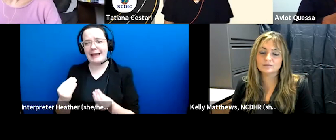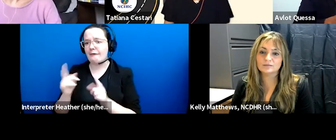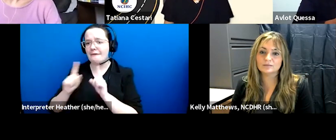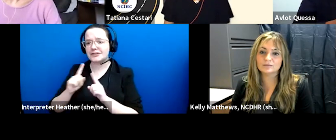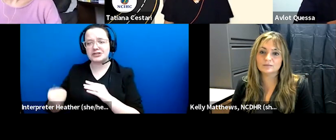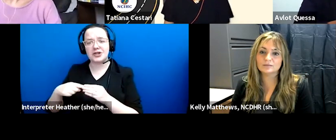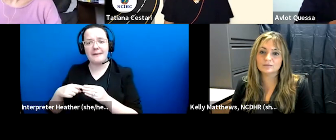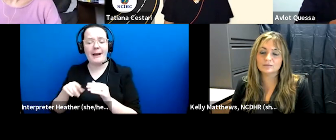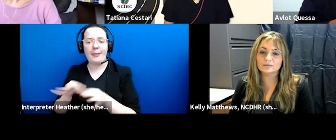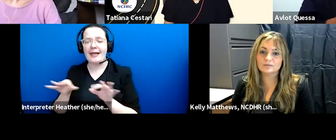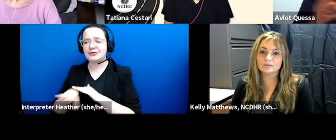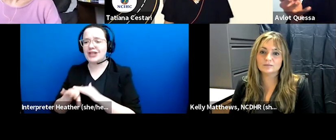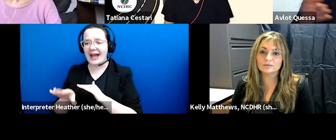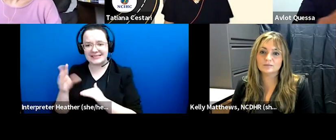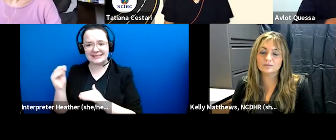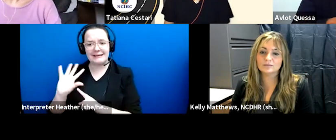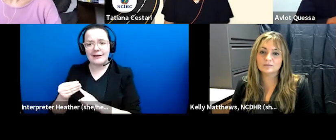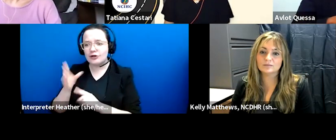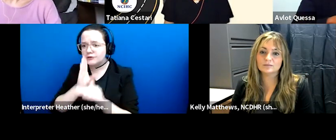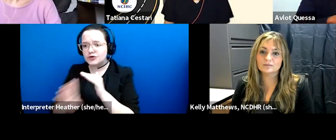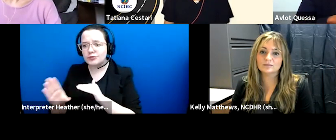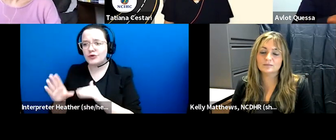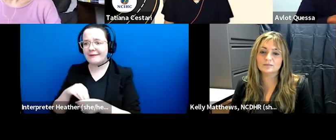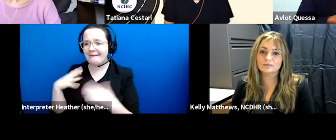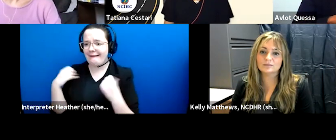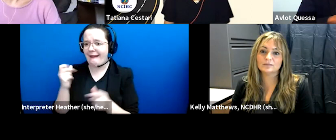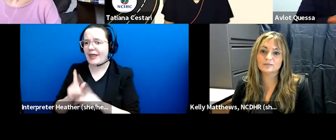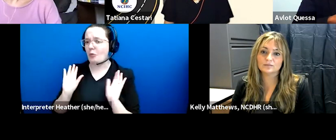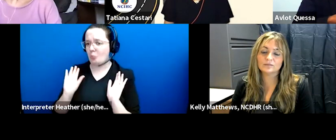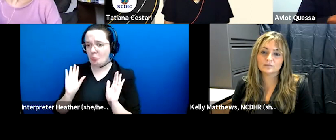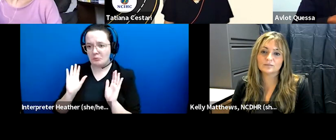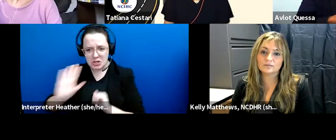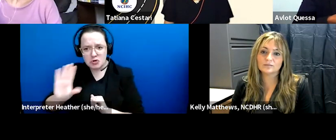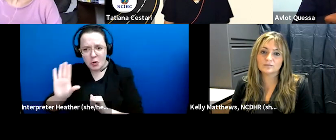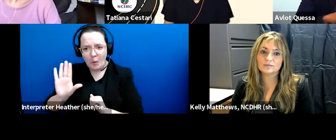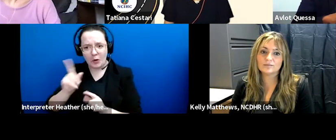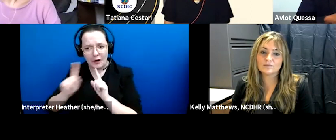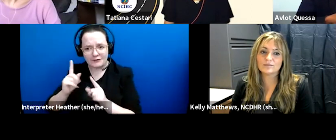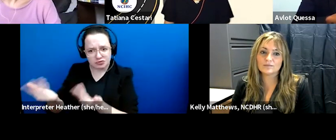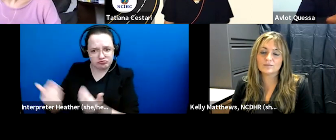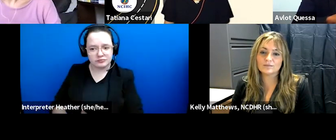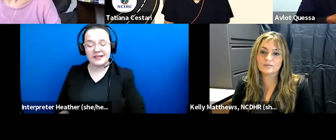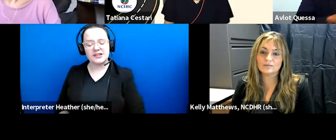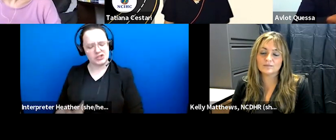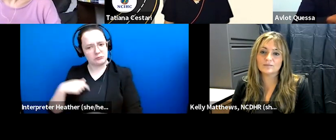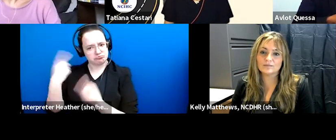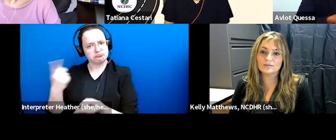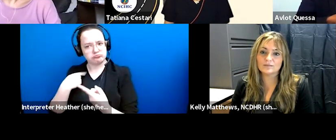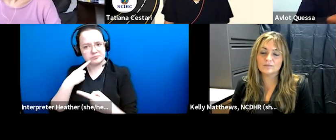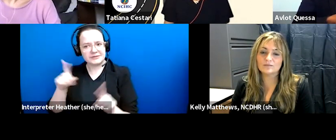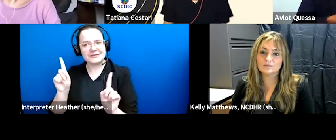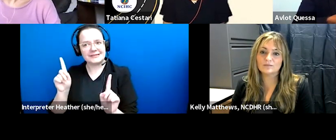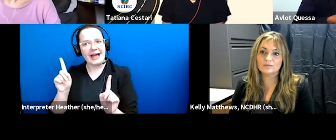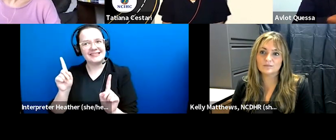and uh and cultural humility and healthcare so um i have been successful so far as far as um